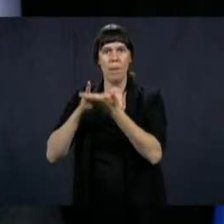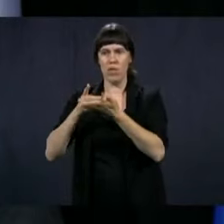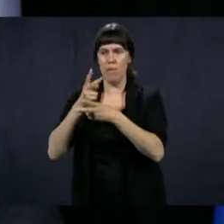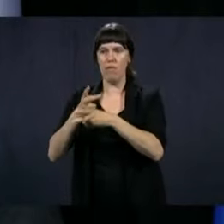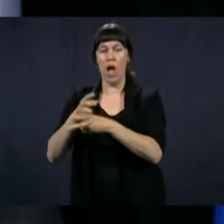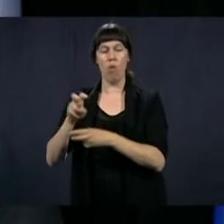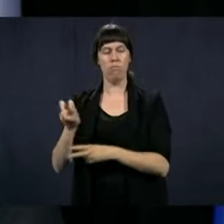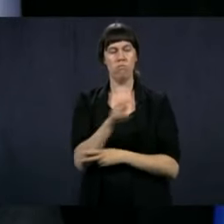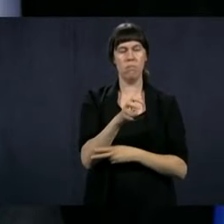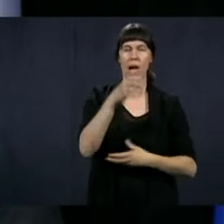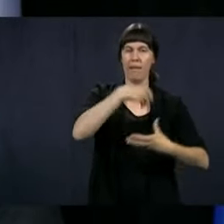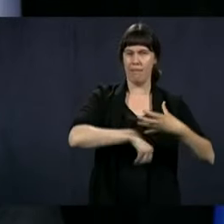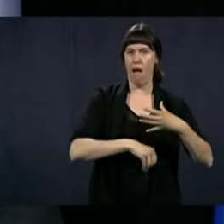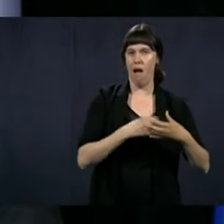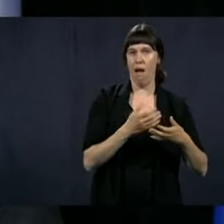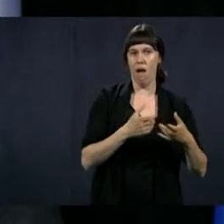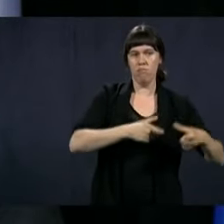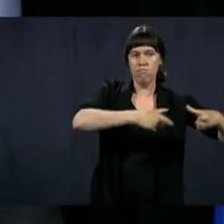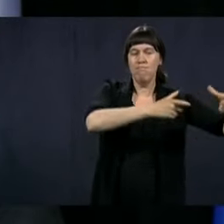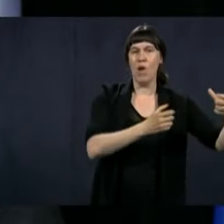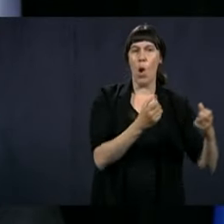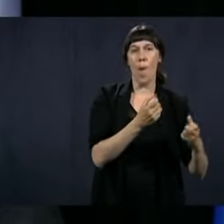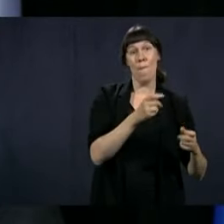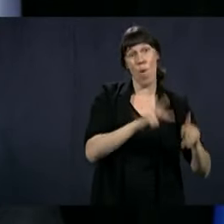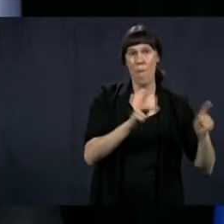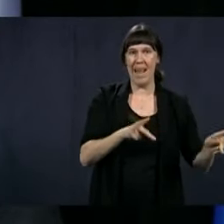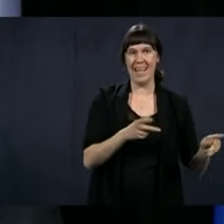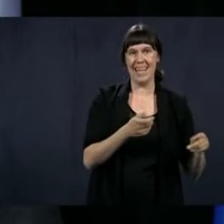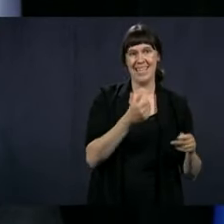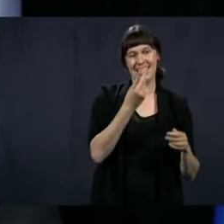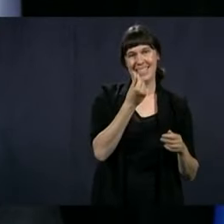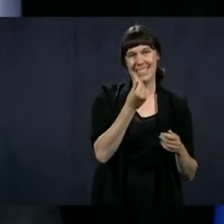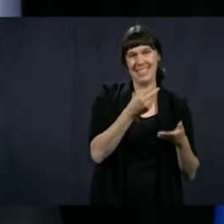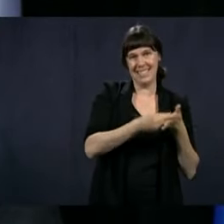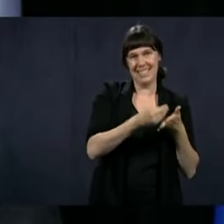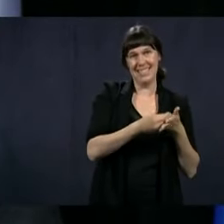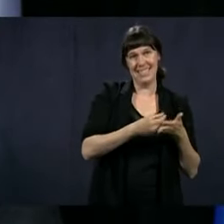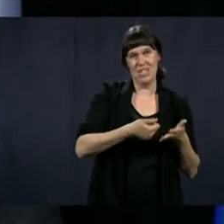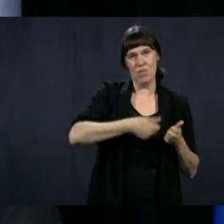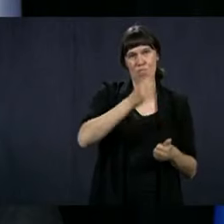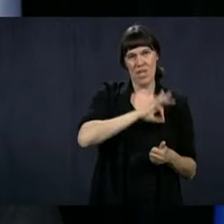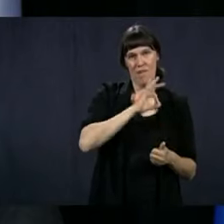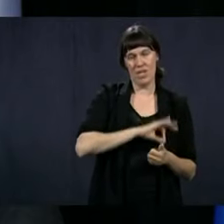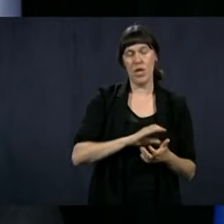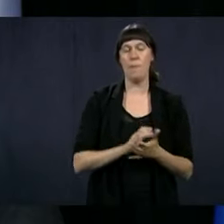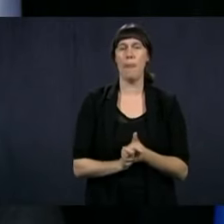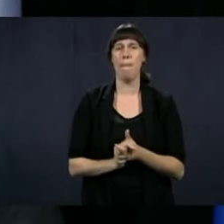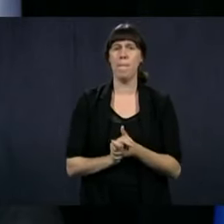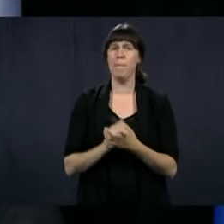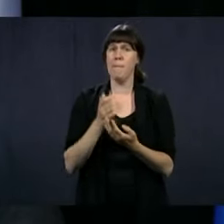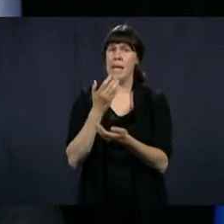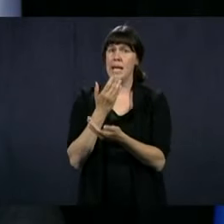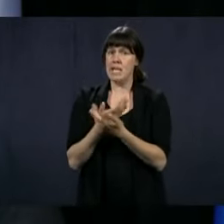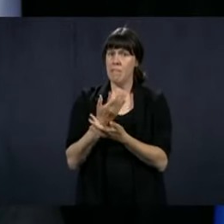sector. Ms. Blais this morning said that the government was examining the possibility of